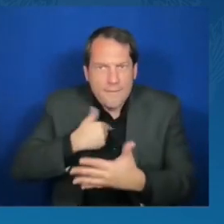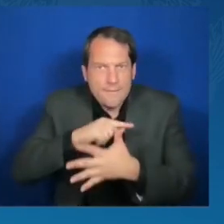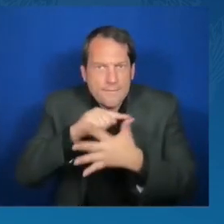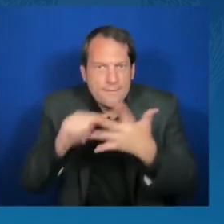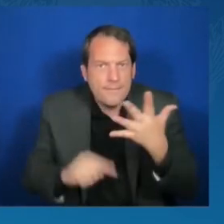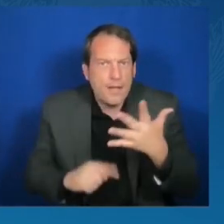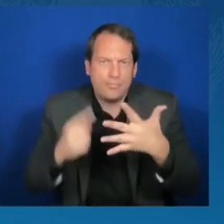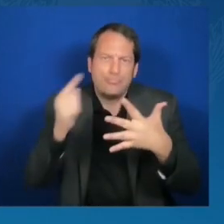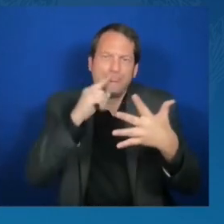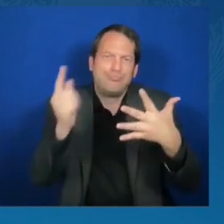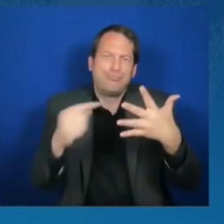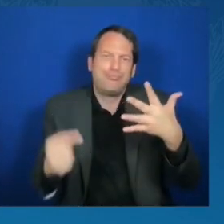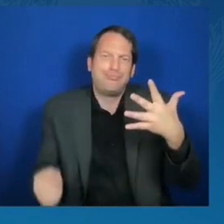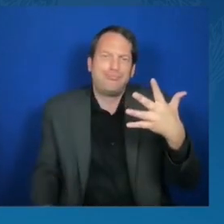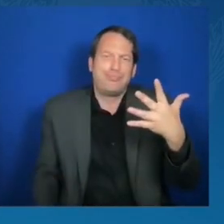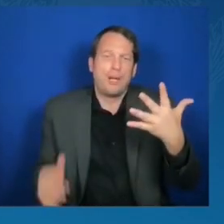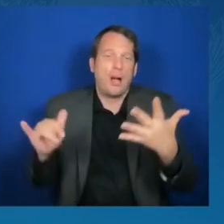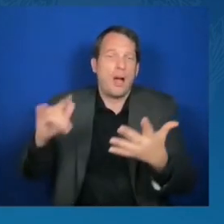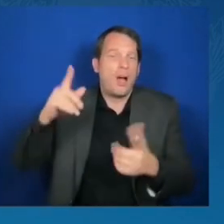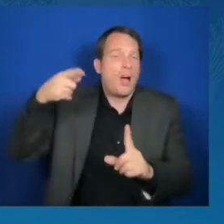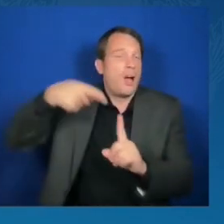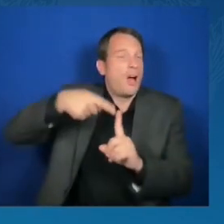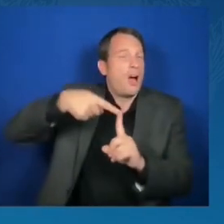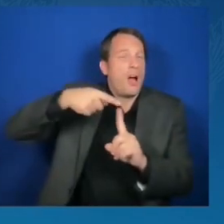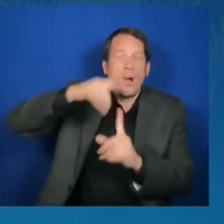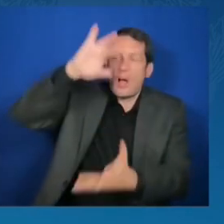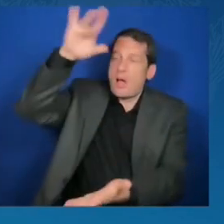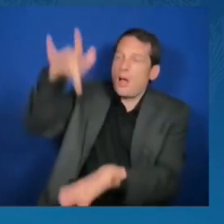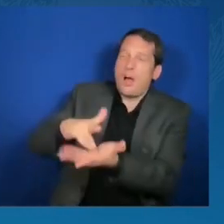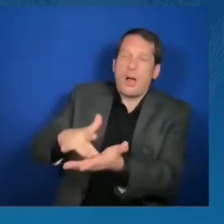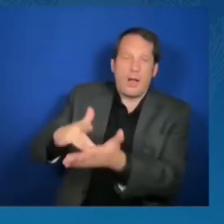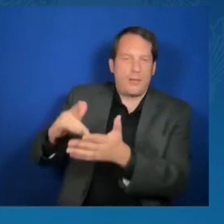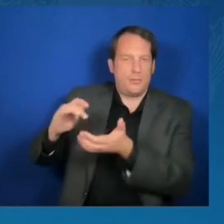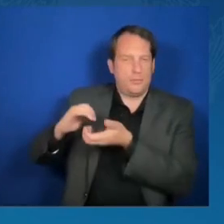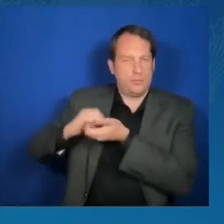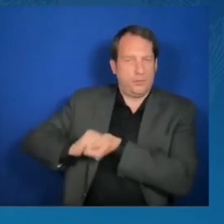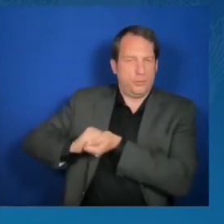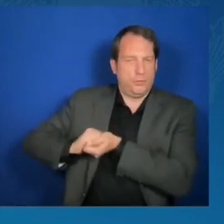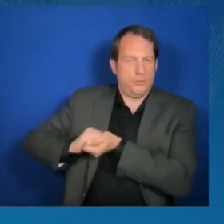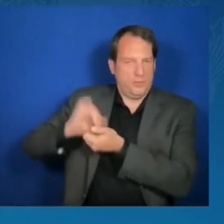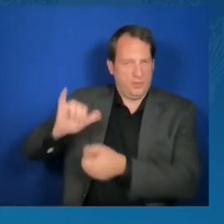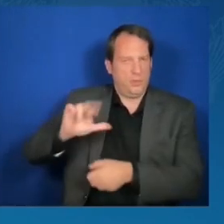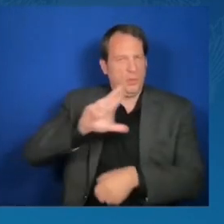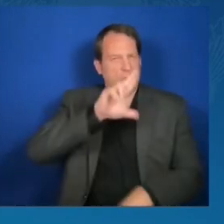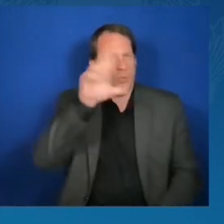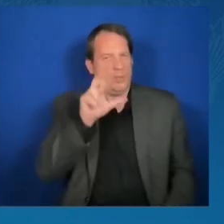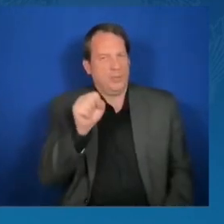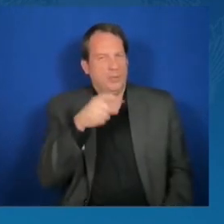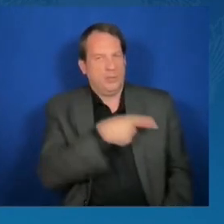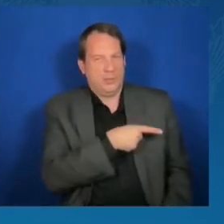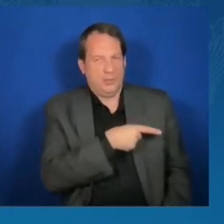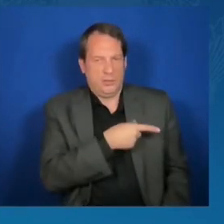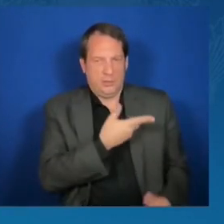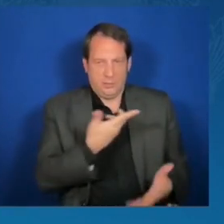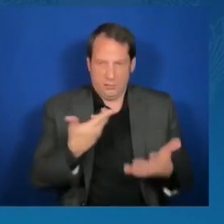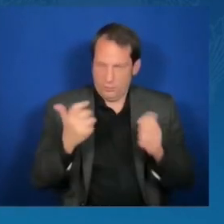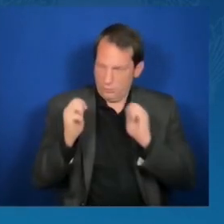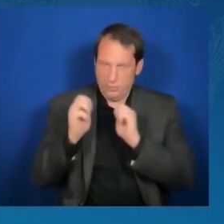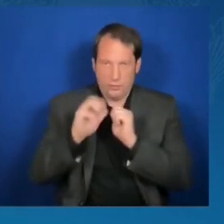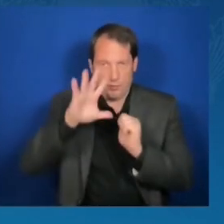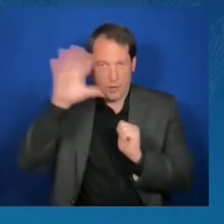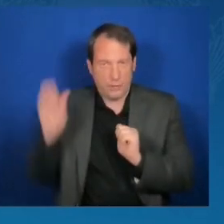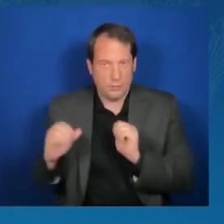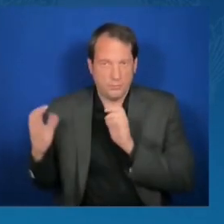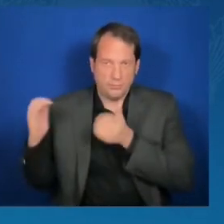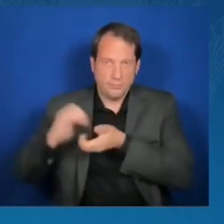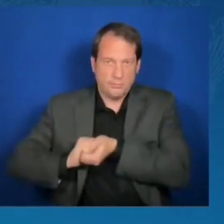for African nations. And that's because on every issue of consequence to the region, our progress depends on working